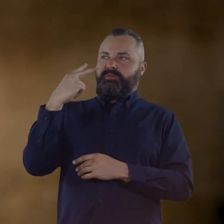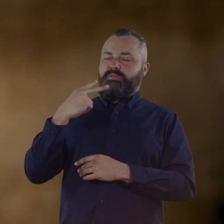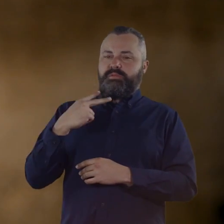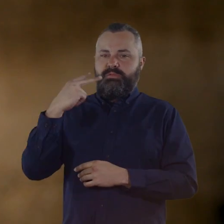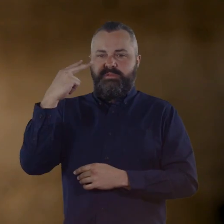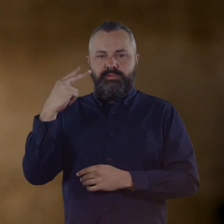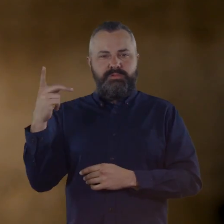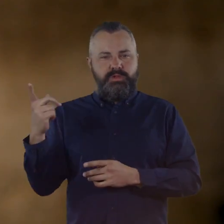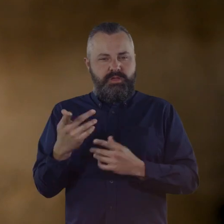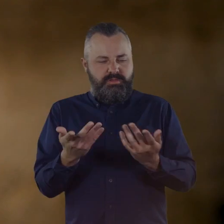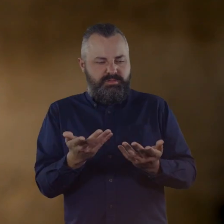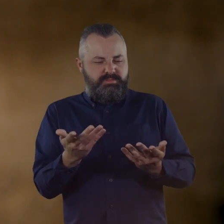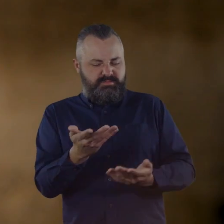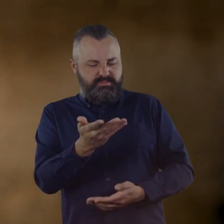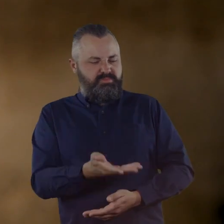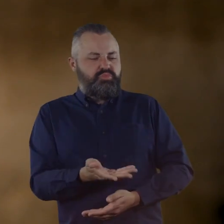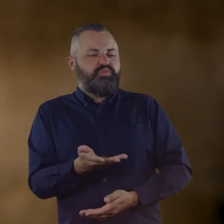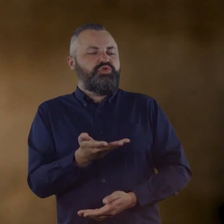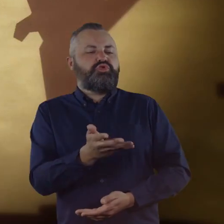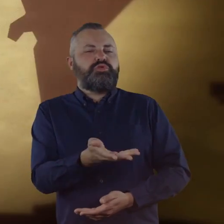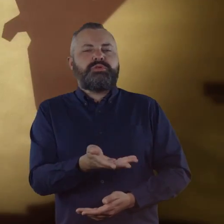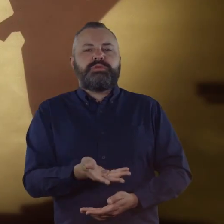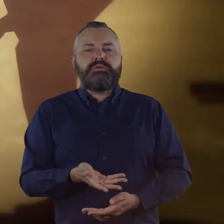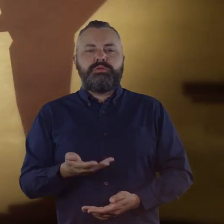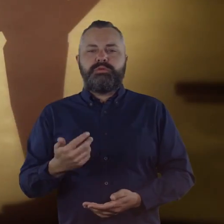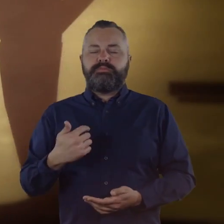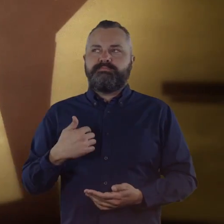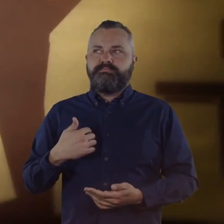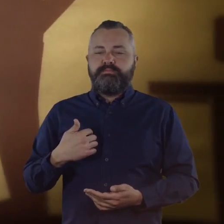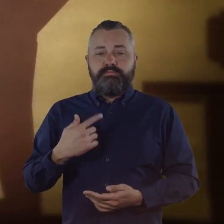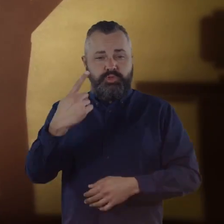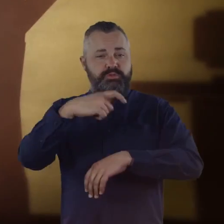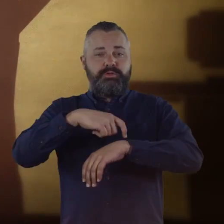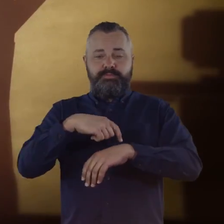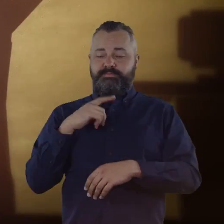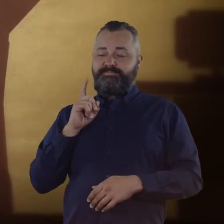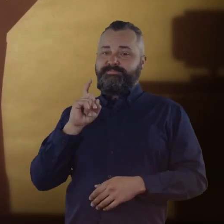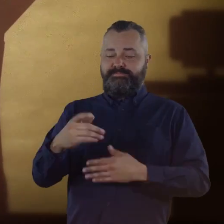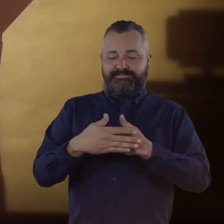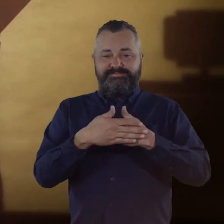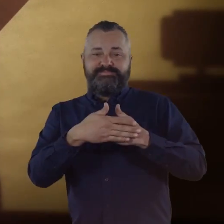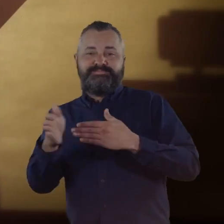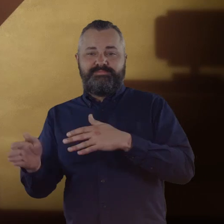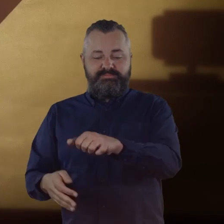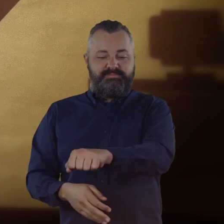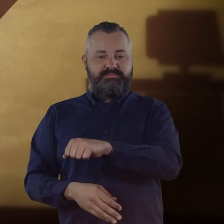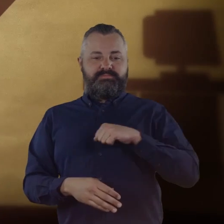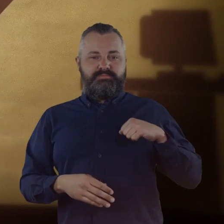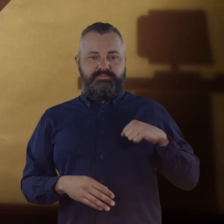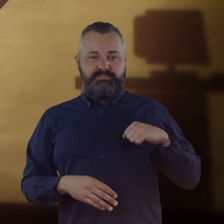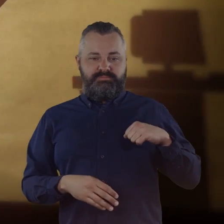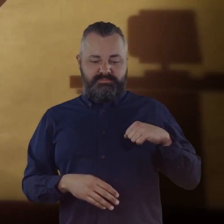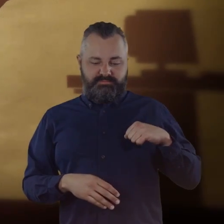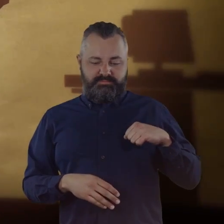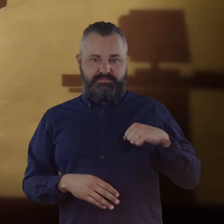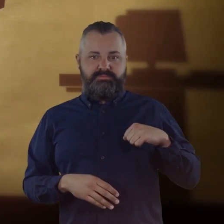wouldn't ask, but why are you here? What are you doing here? One of the stories, I just understood from the lock on the door. I just